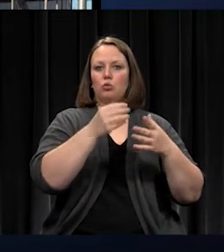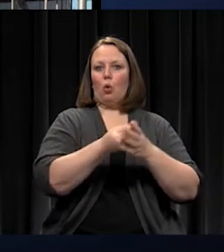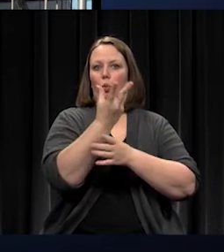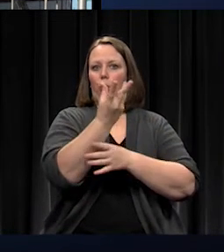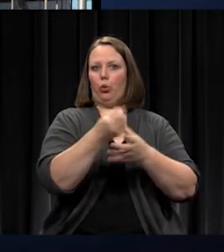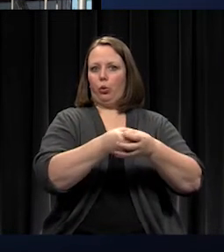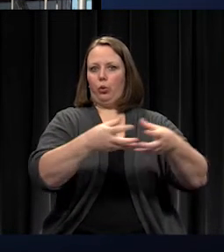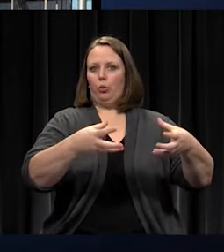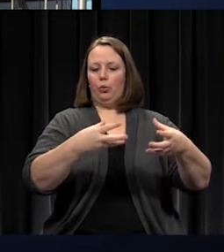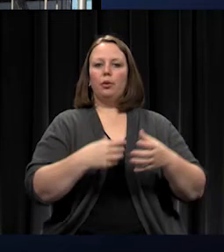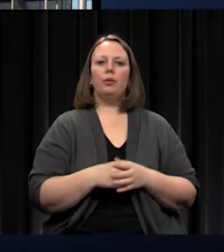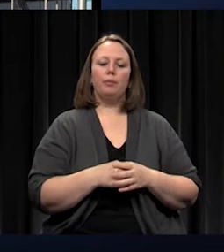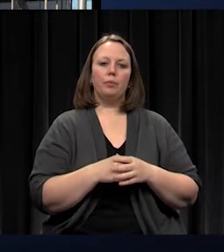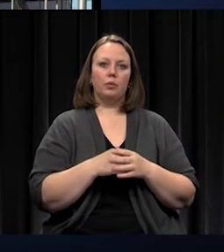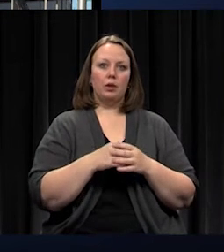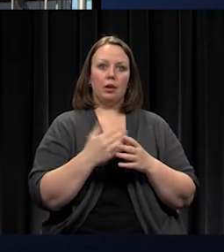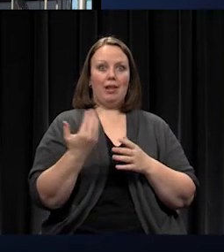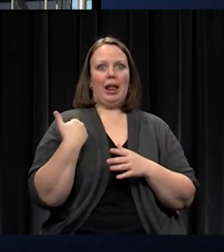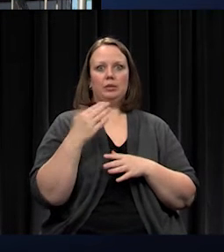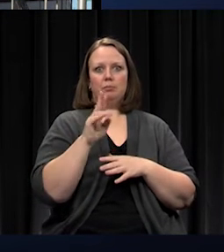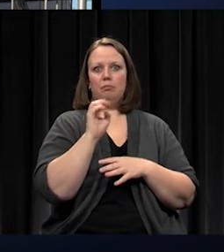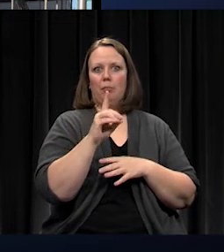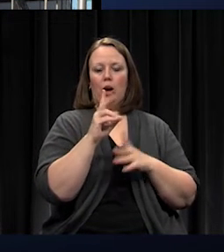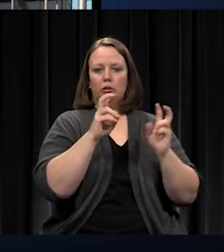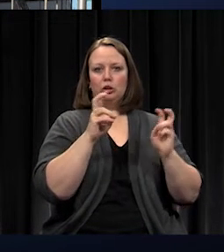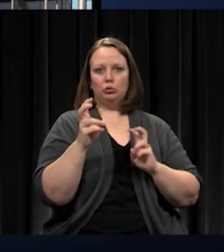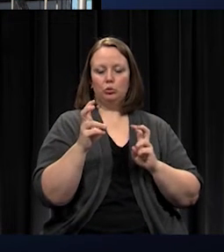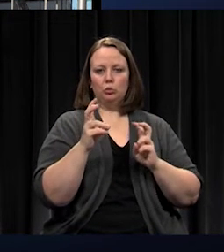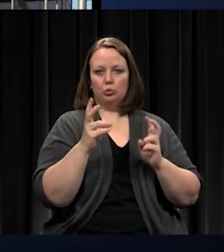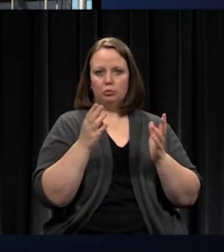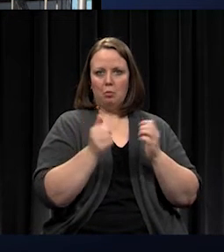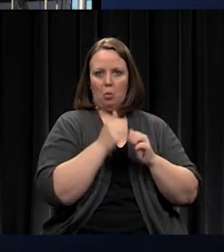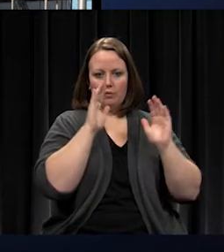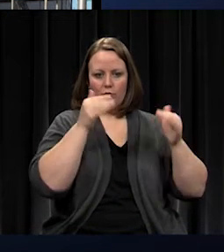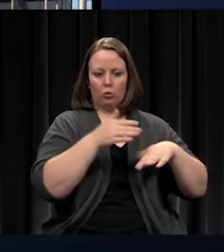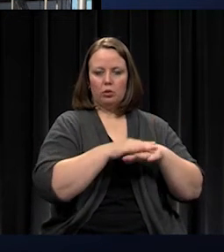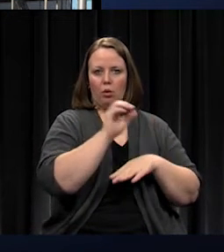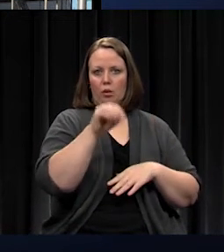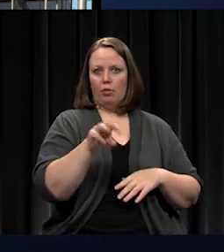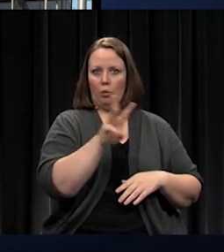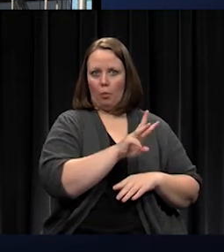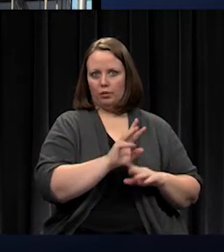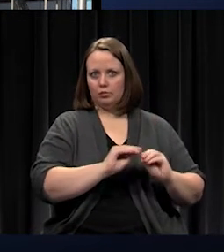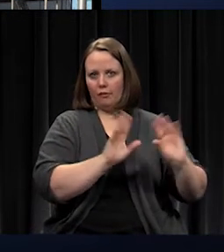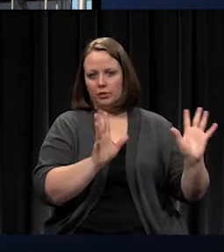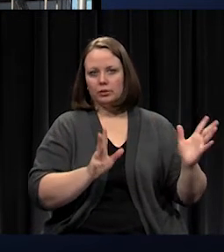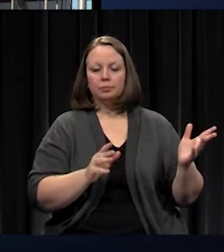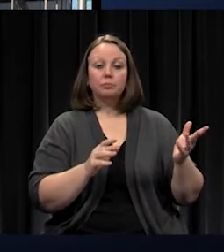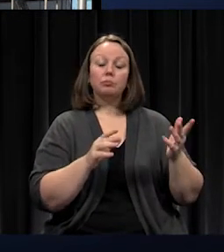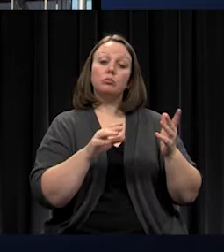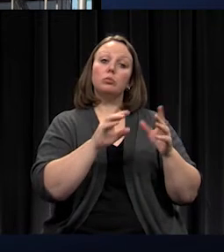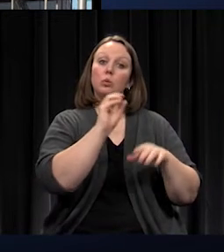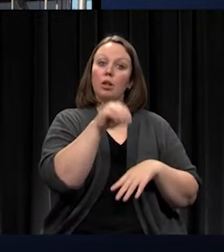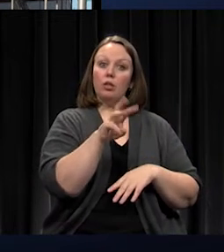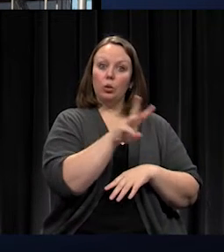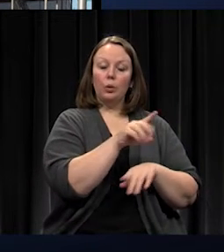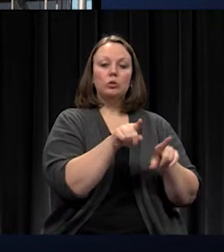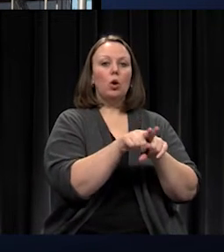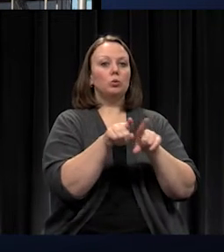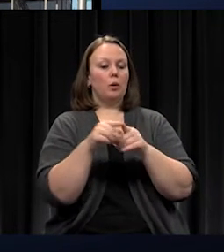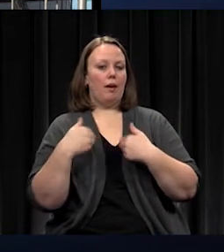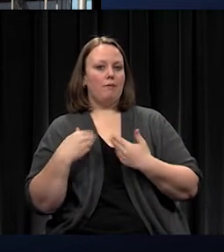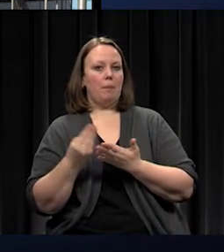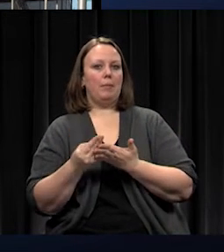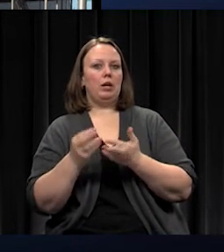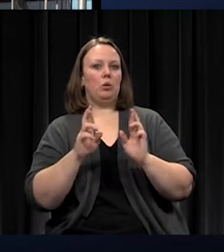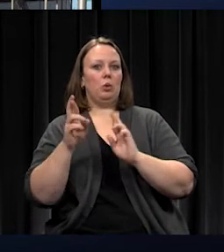the focus was in our last bond issue, and obviously that was Olathe West. And in addition to Olathe West, we also had funding secured for a